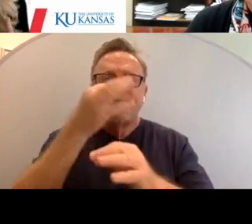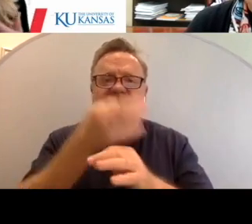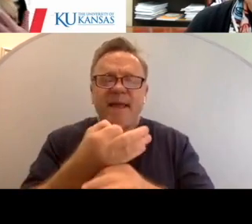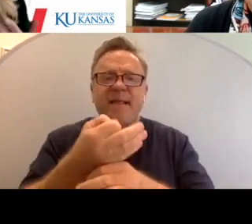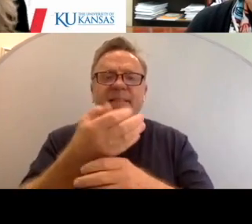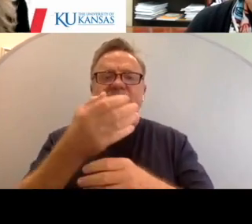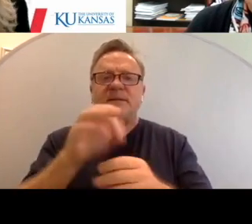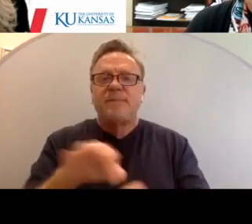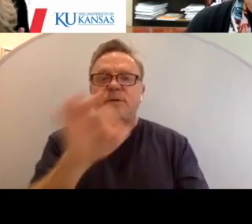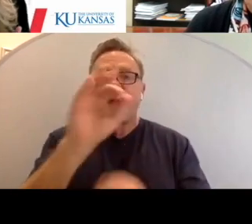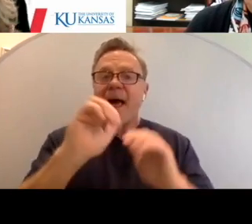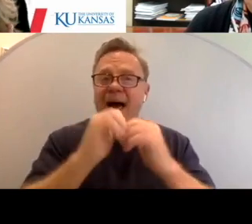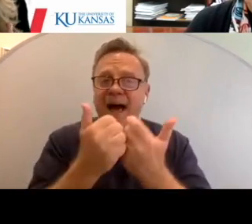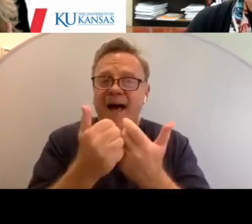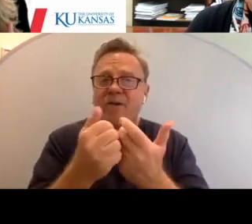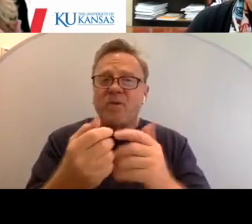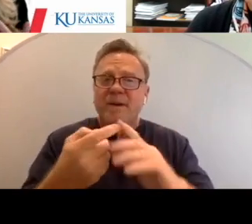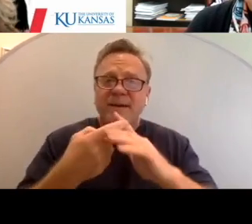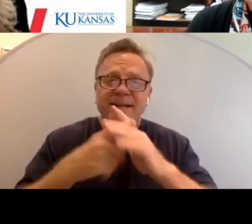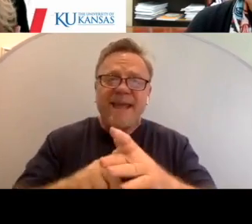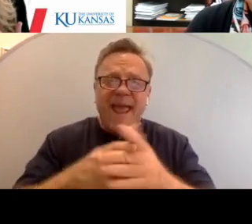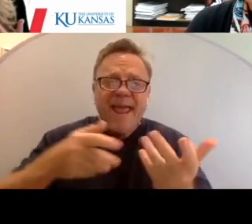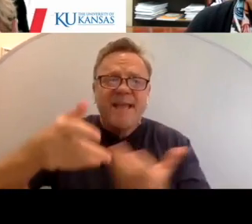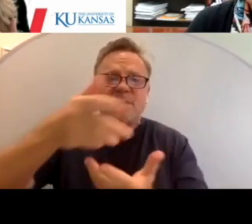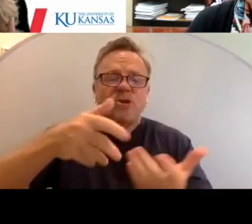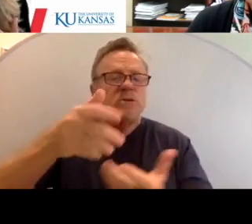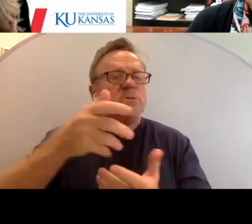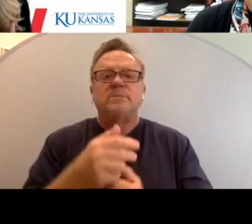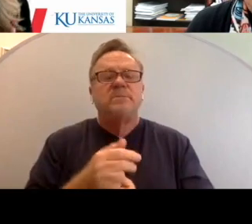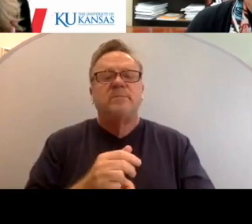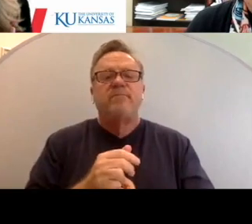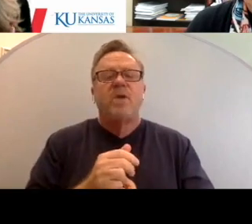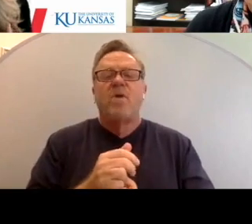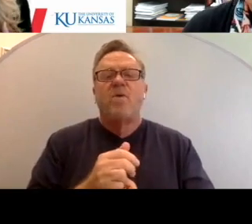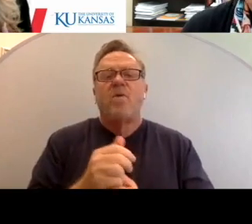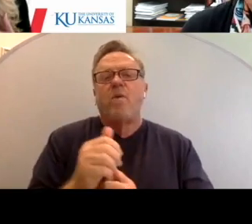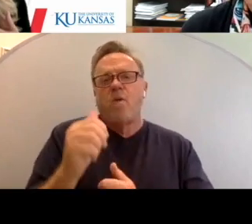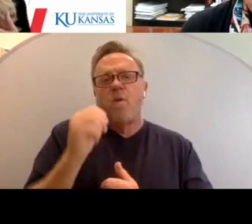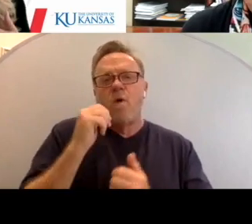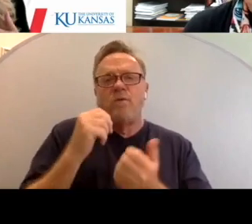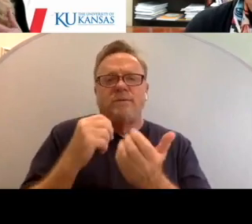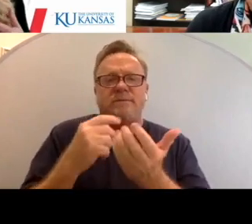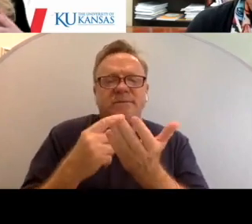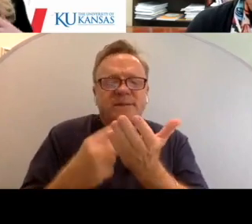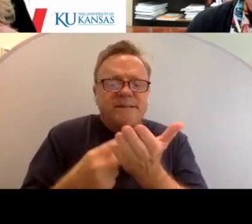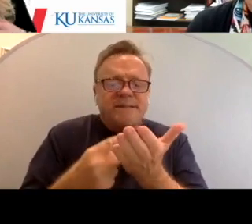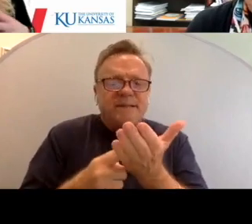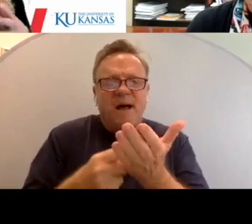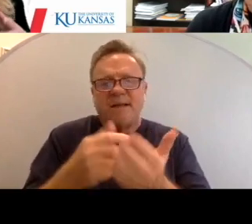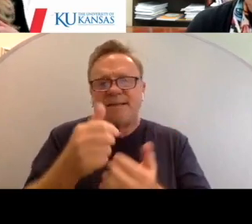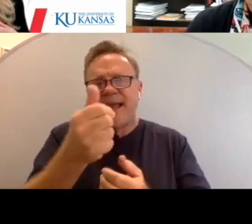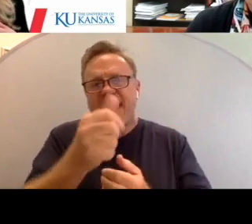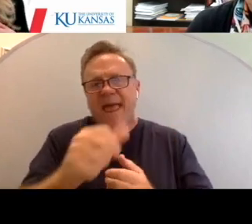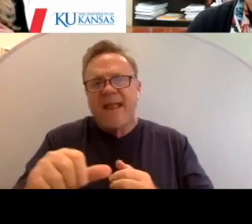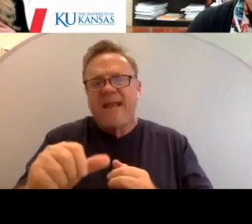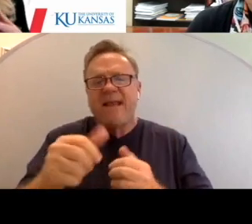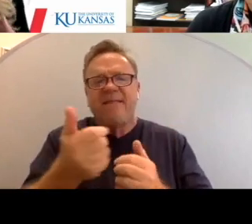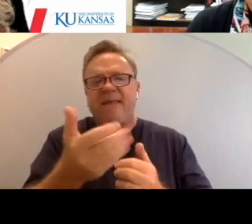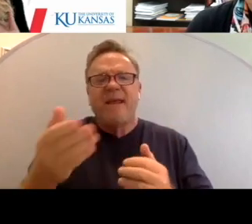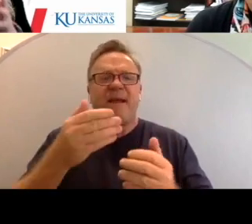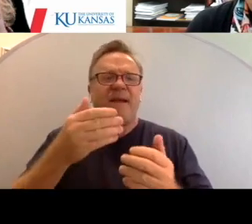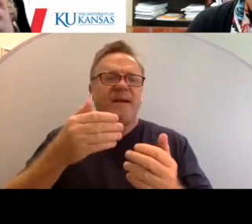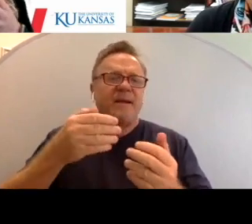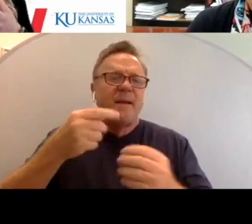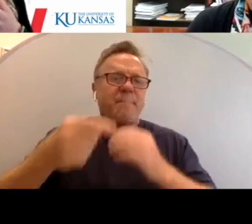How do we engage? And so, as I said, we're not going to get into any of the discussions around